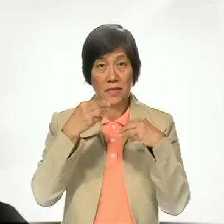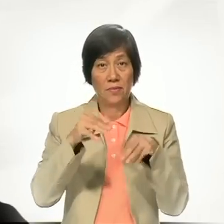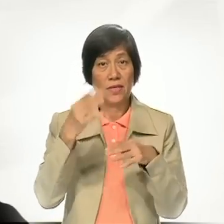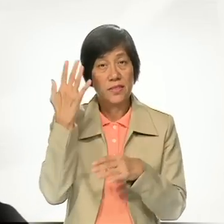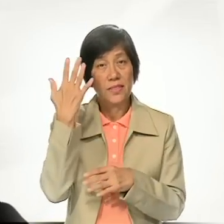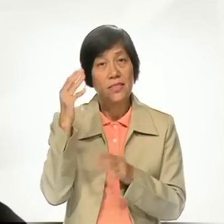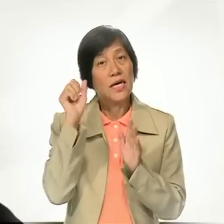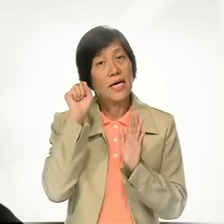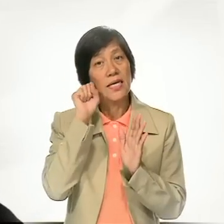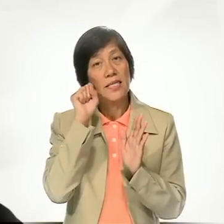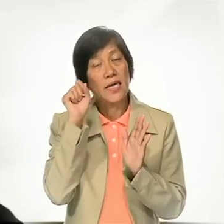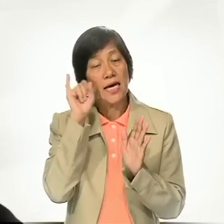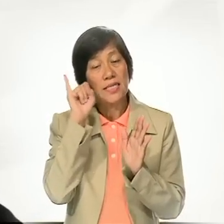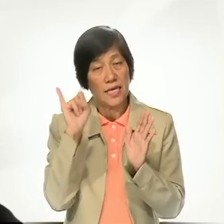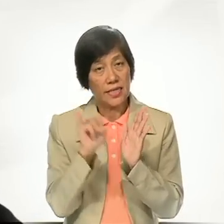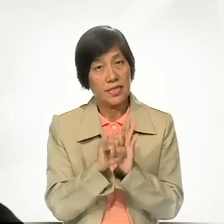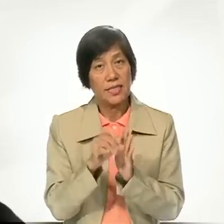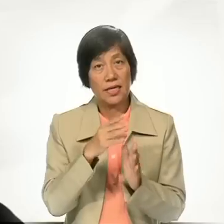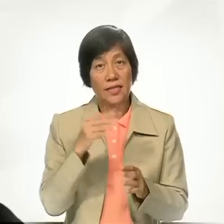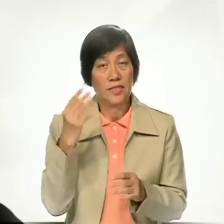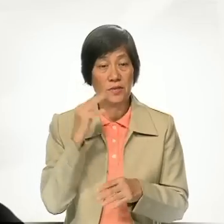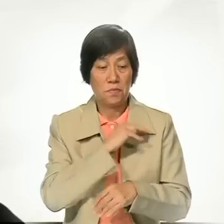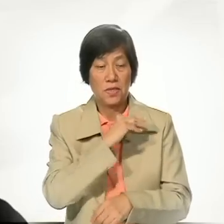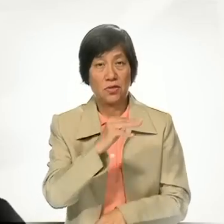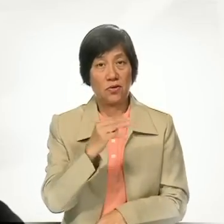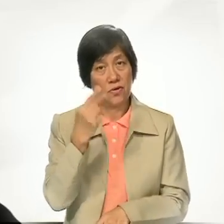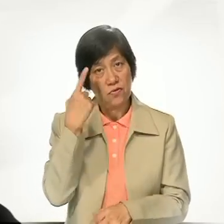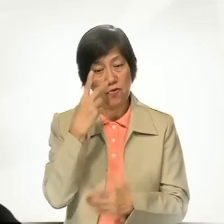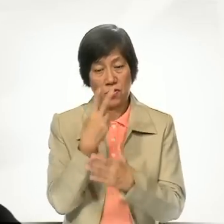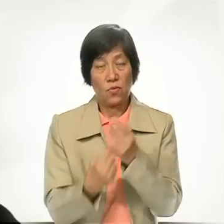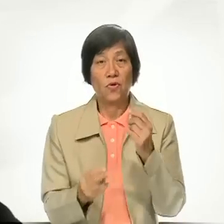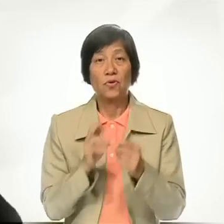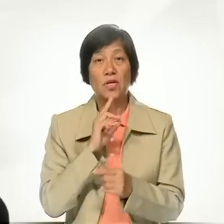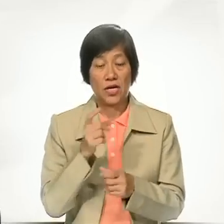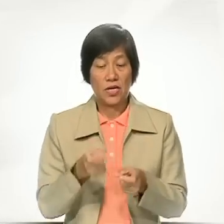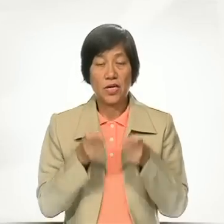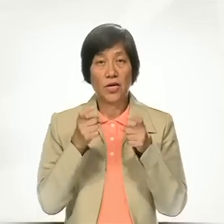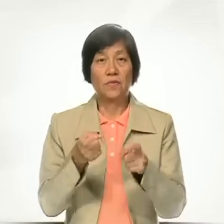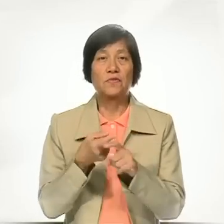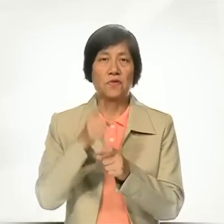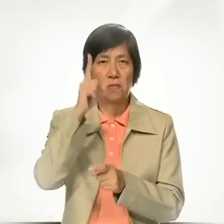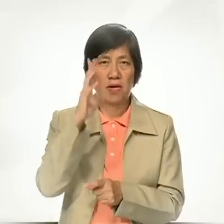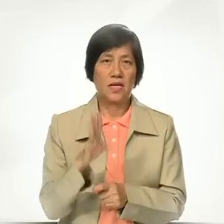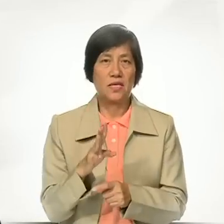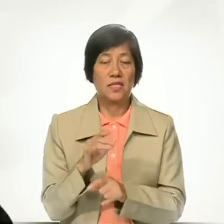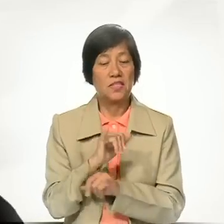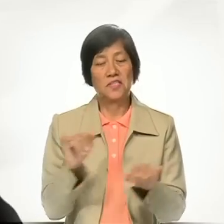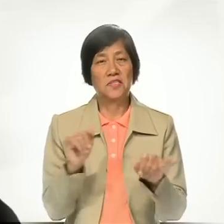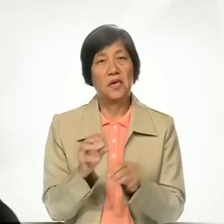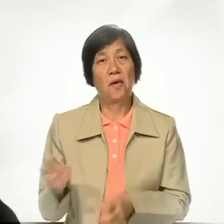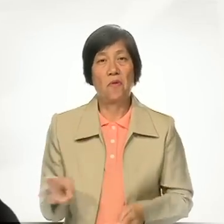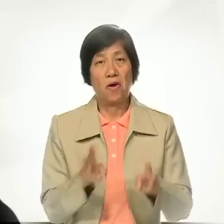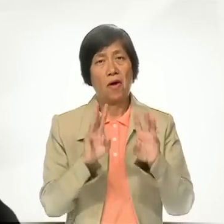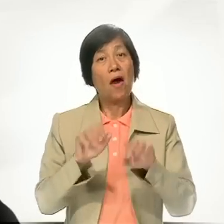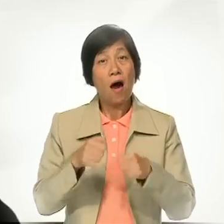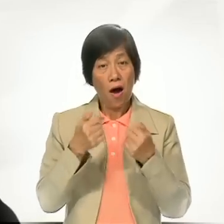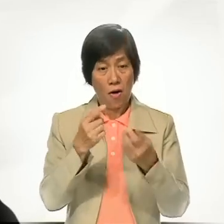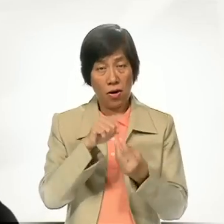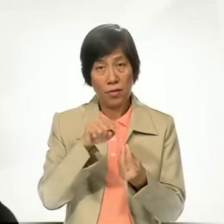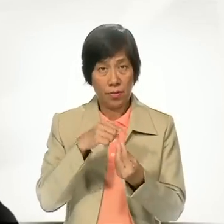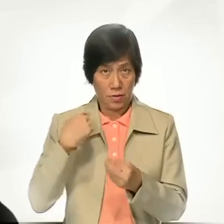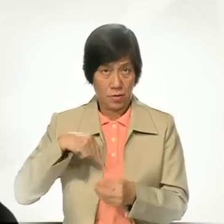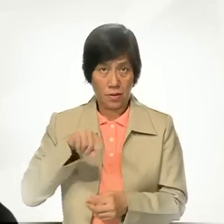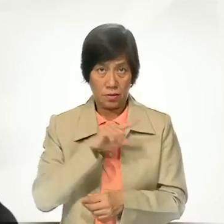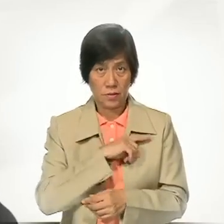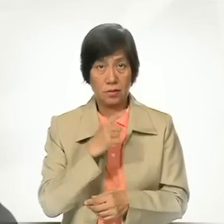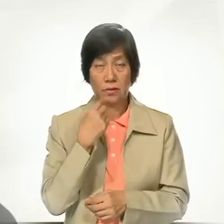identity and his mission, for both are gifts of God. In the same manner, how about us, who are